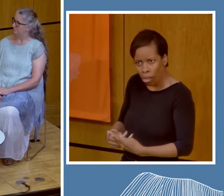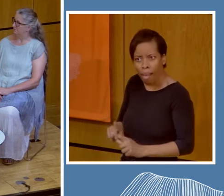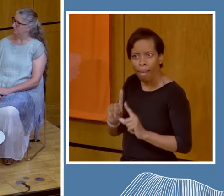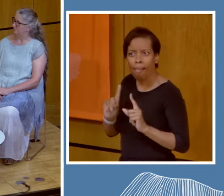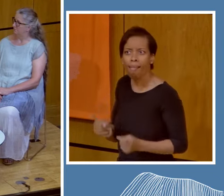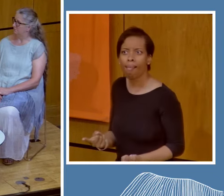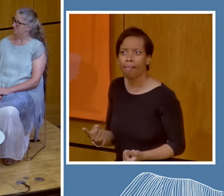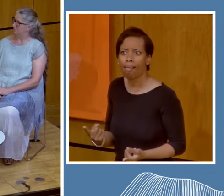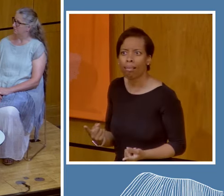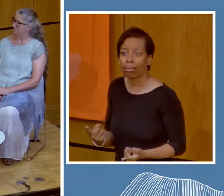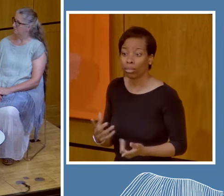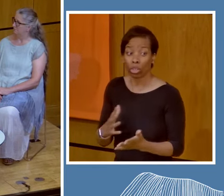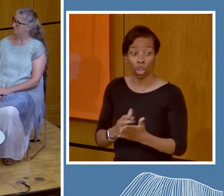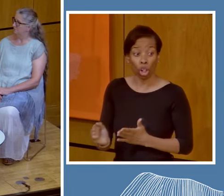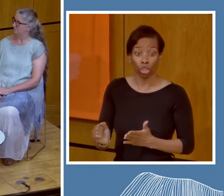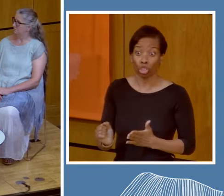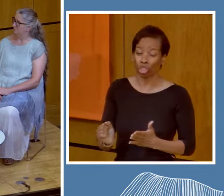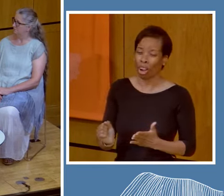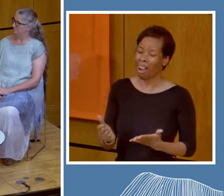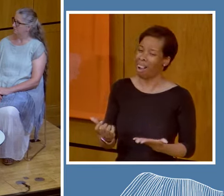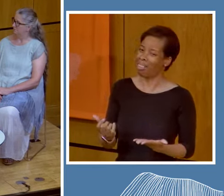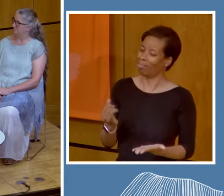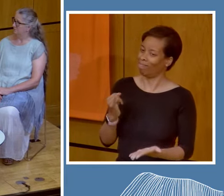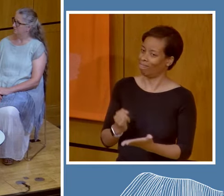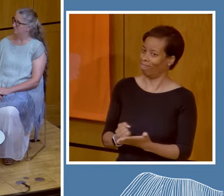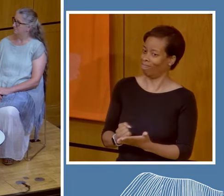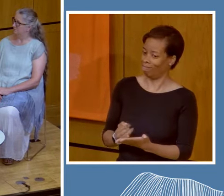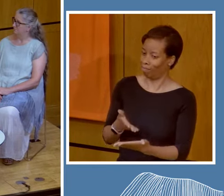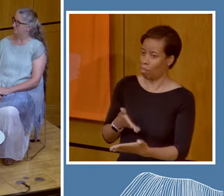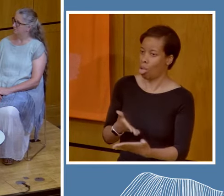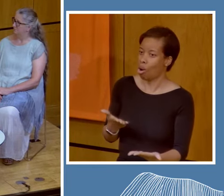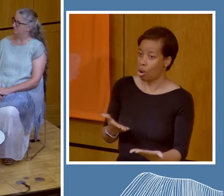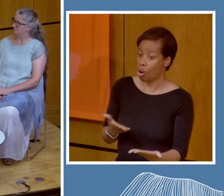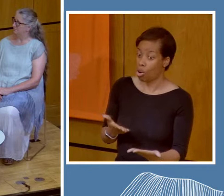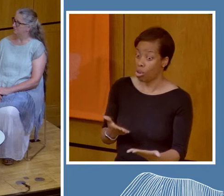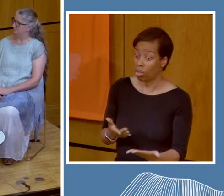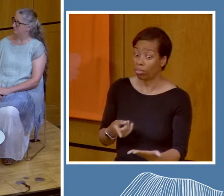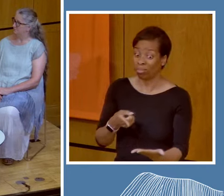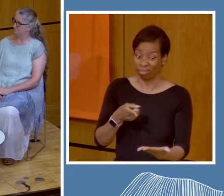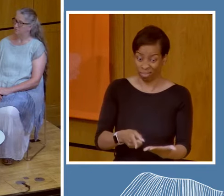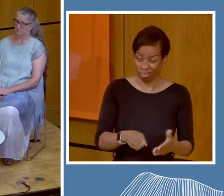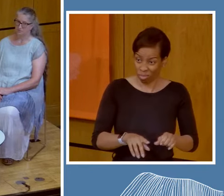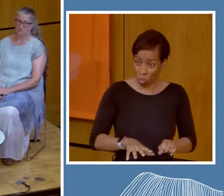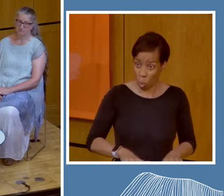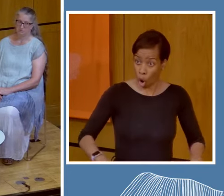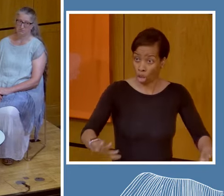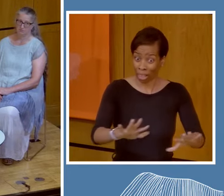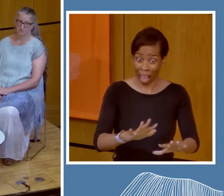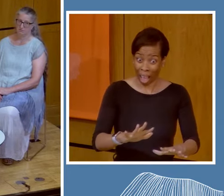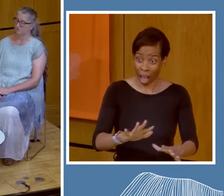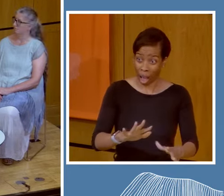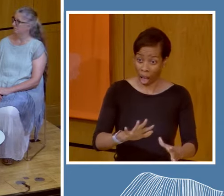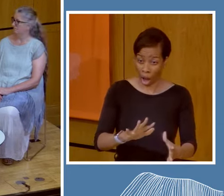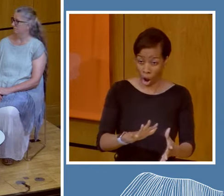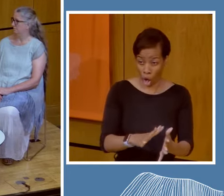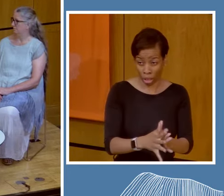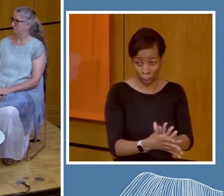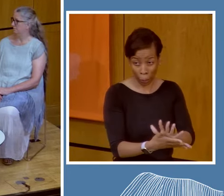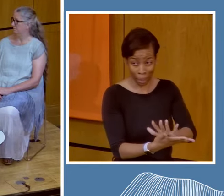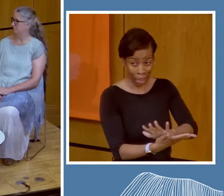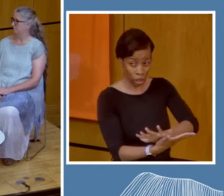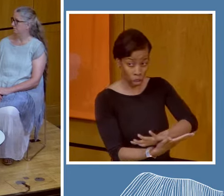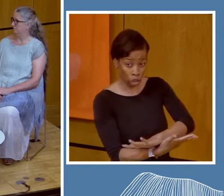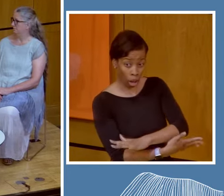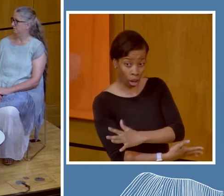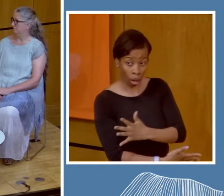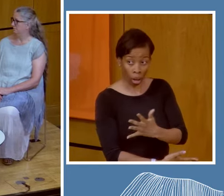all stemming from the environmental contamination of water that has continued to be minimized, because there's only hundreds of us